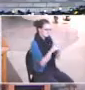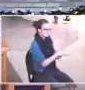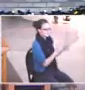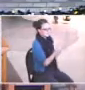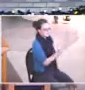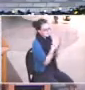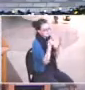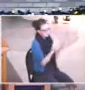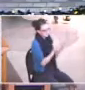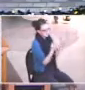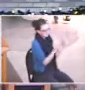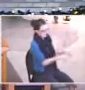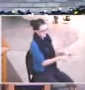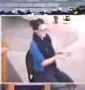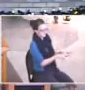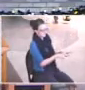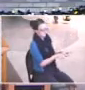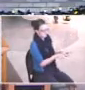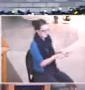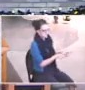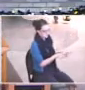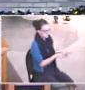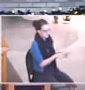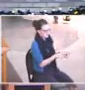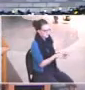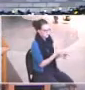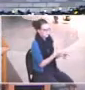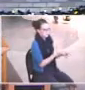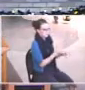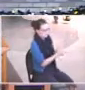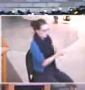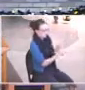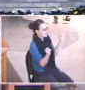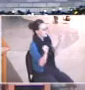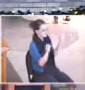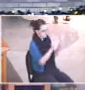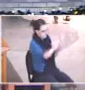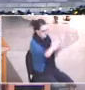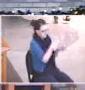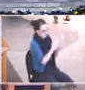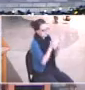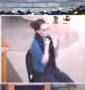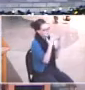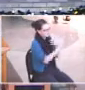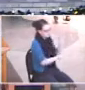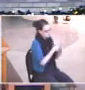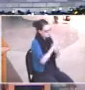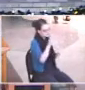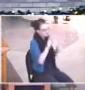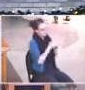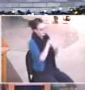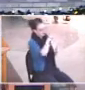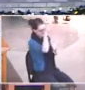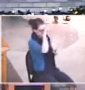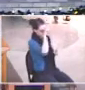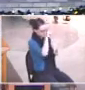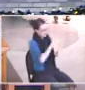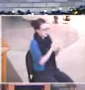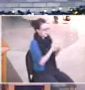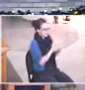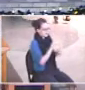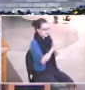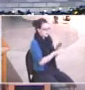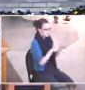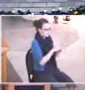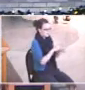celebrate this miraculous rescue that God had made years ago out of Egypt, bringing his people out of slavery and